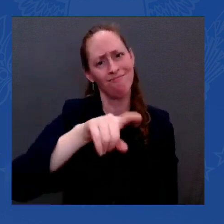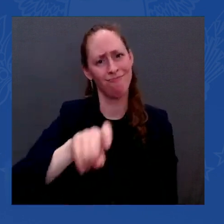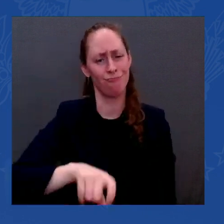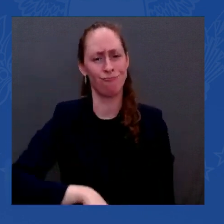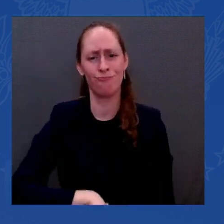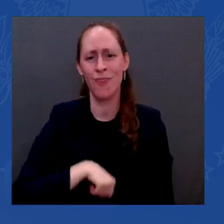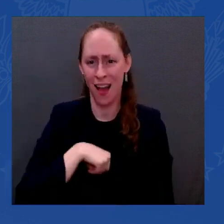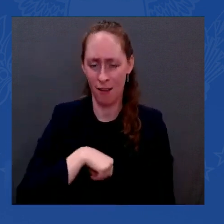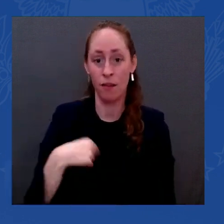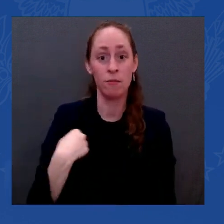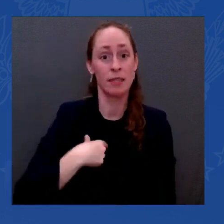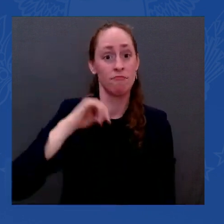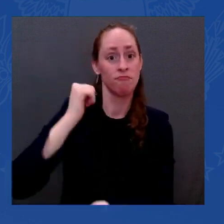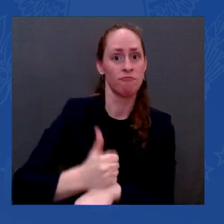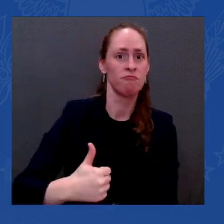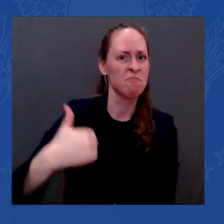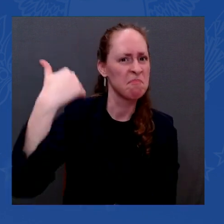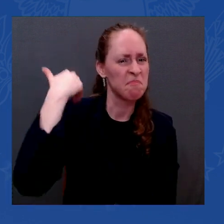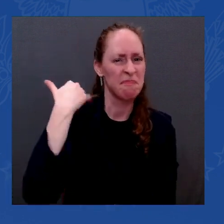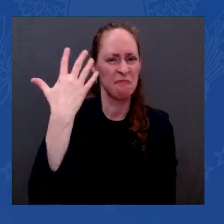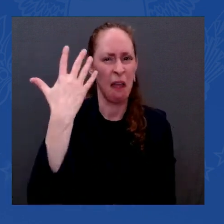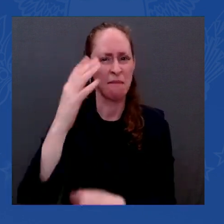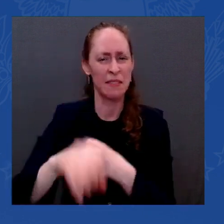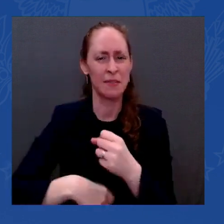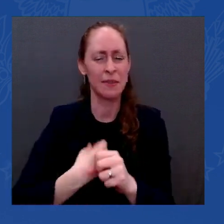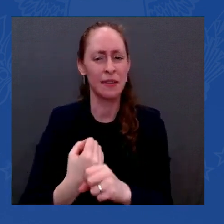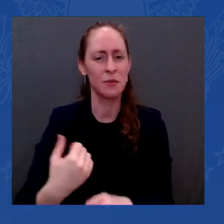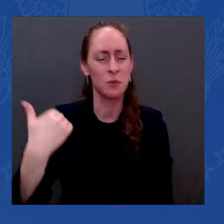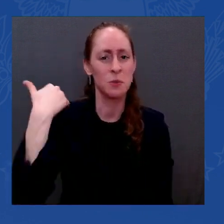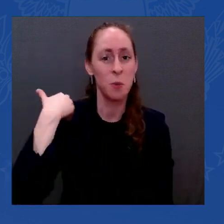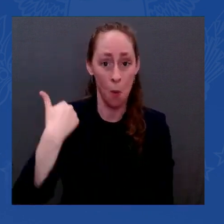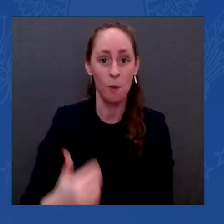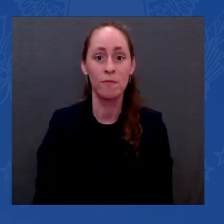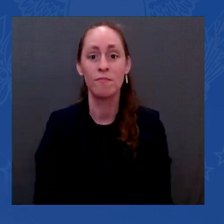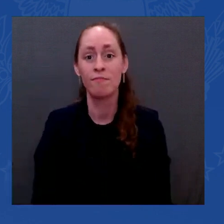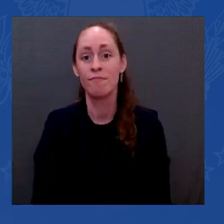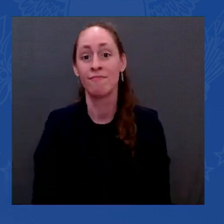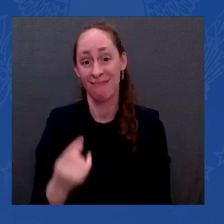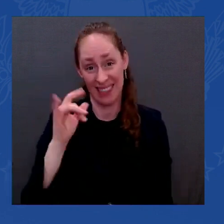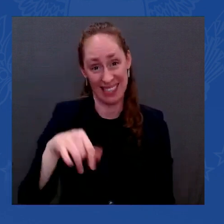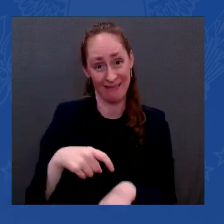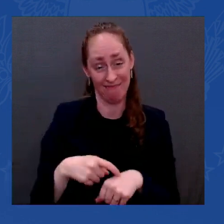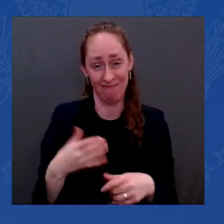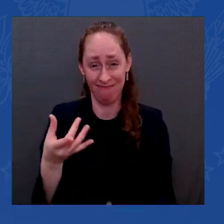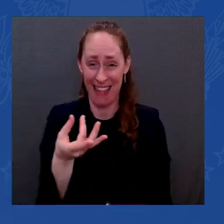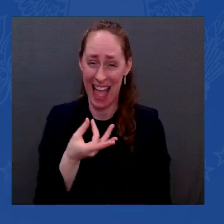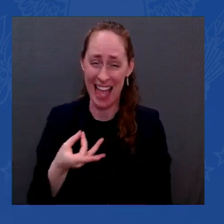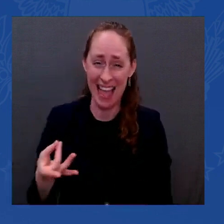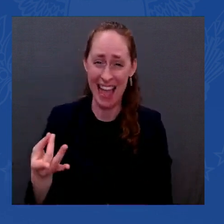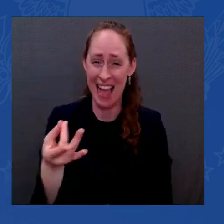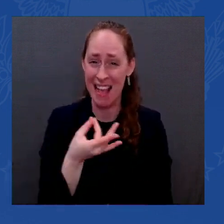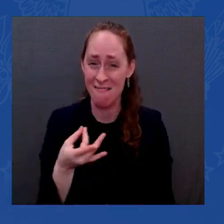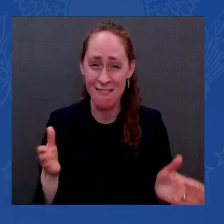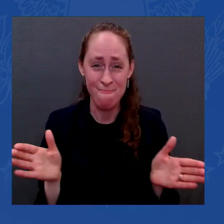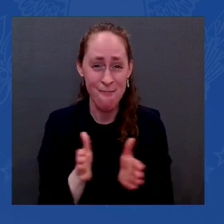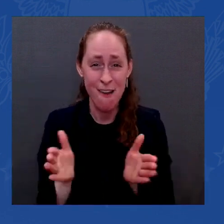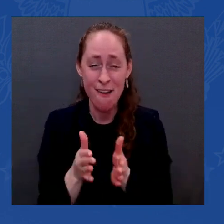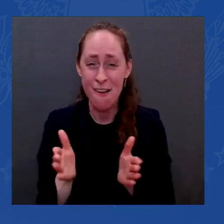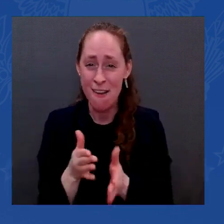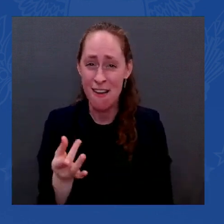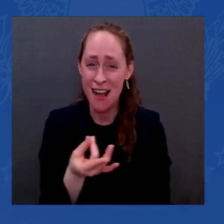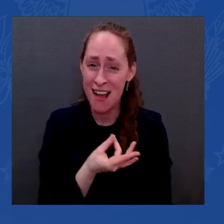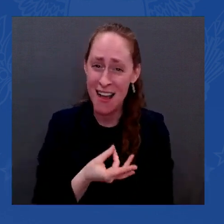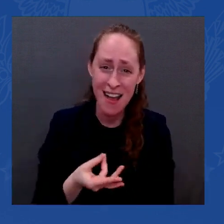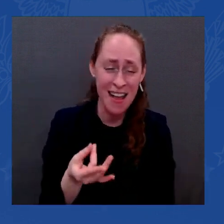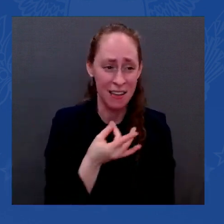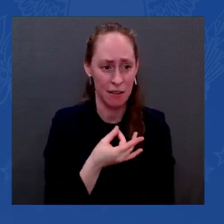with only eight employees. Many actually doubted that it could ever be restored. But we got to work and built a